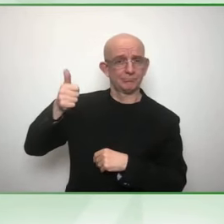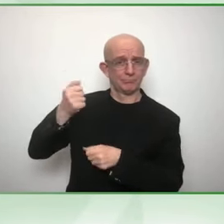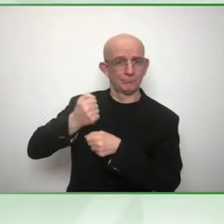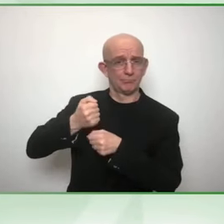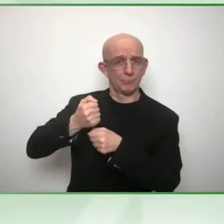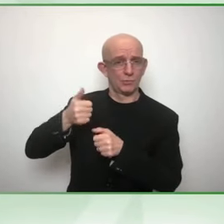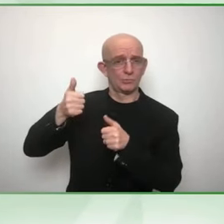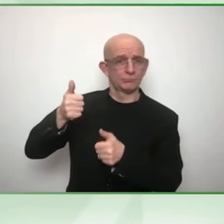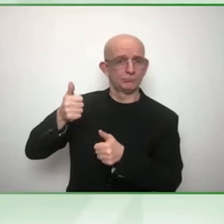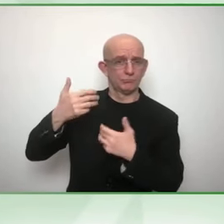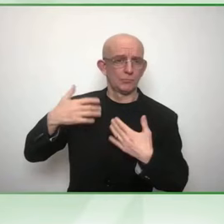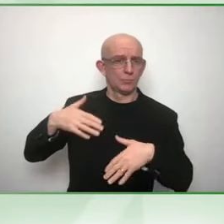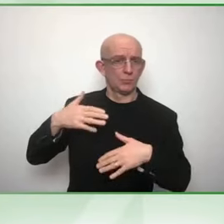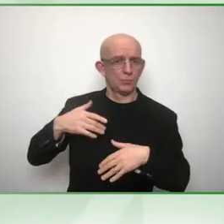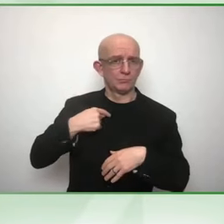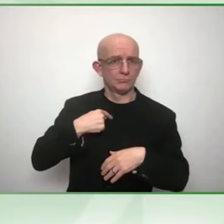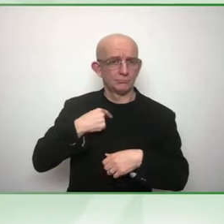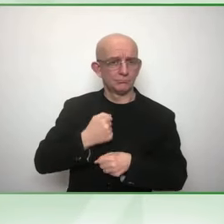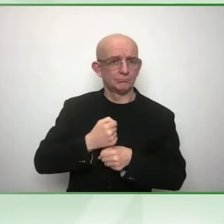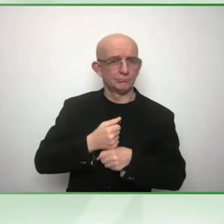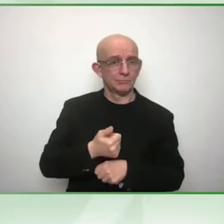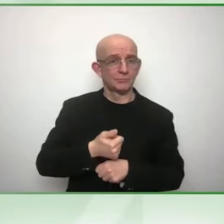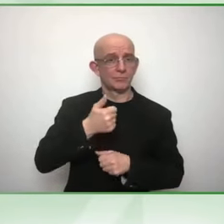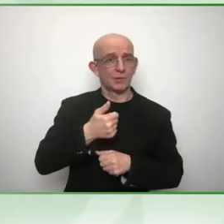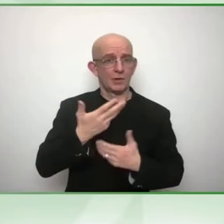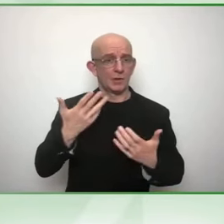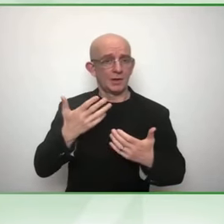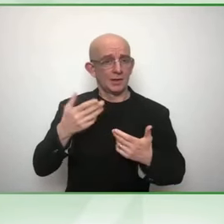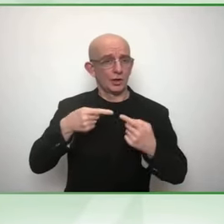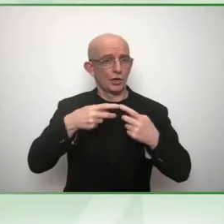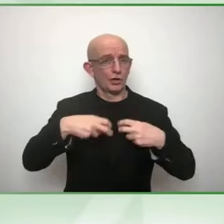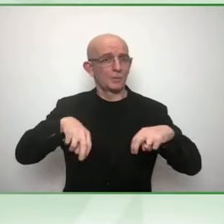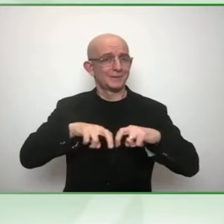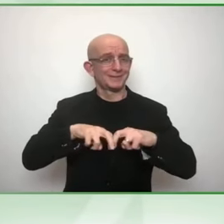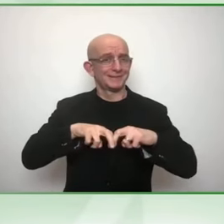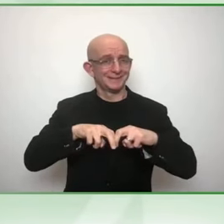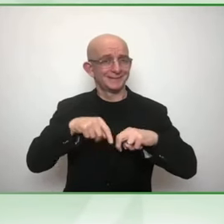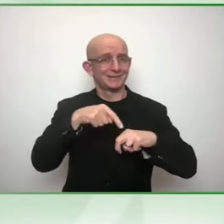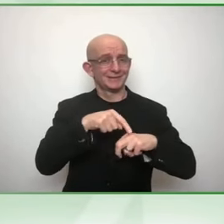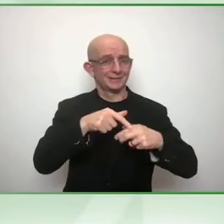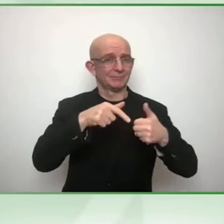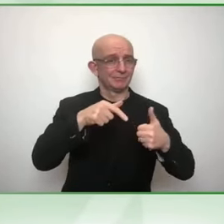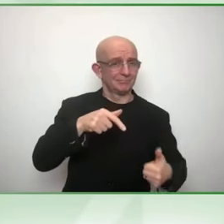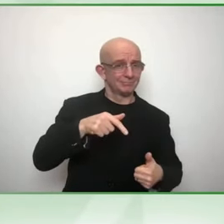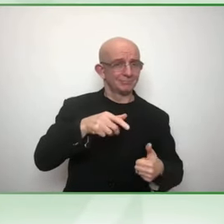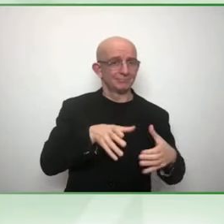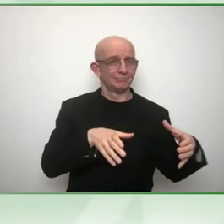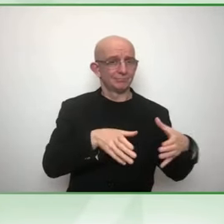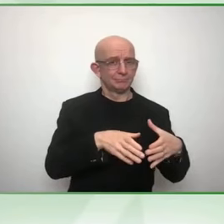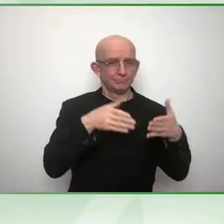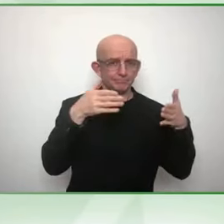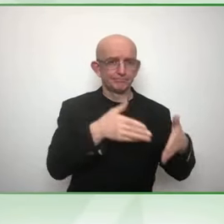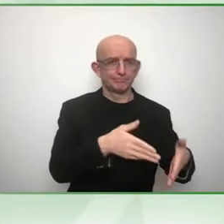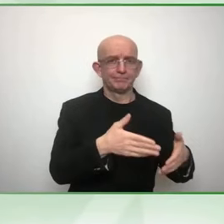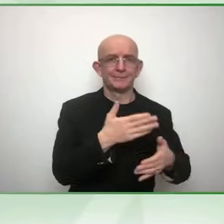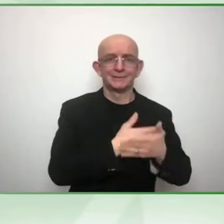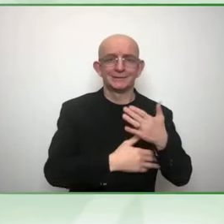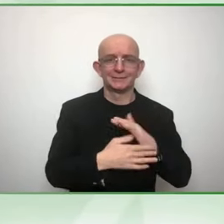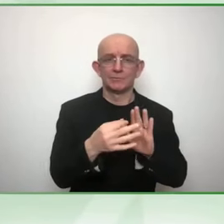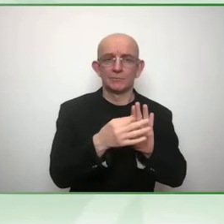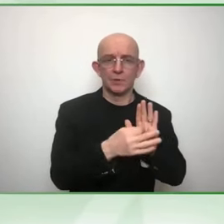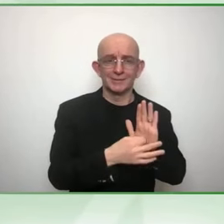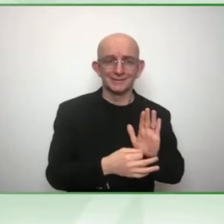and my argument is that the companies that truly foster an inclusive and diverse workforce